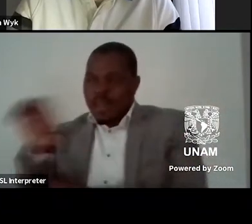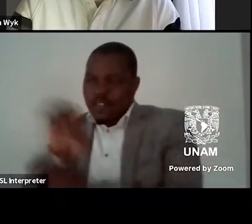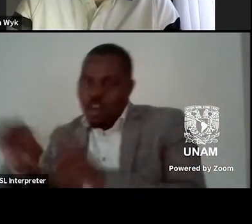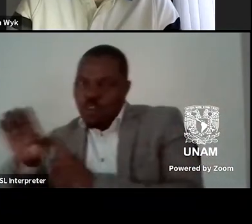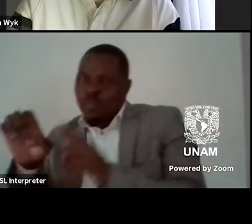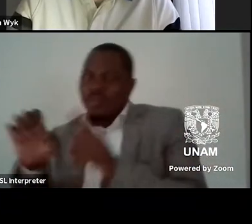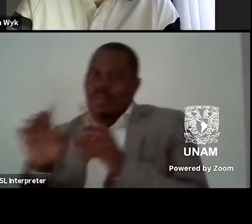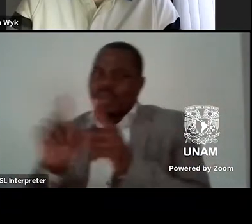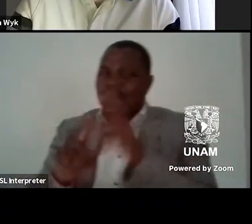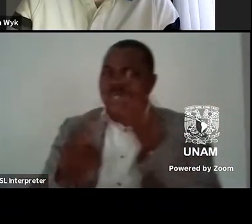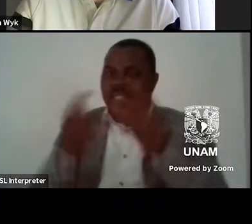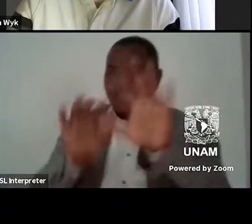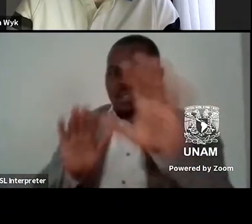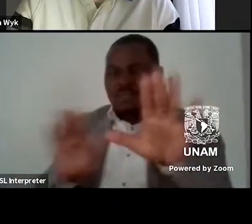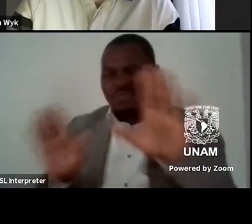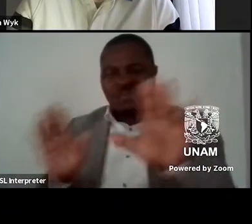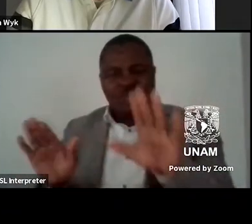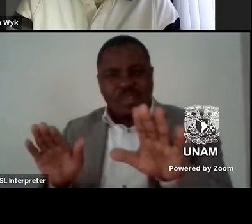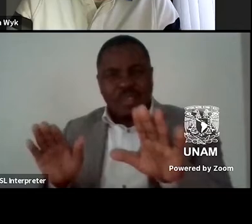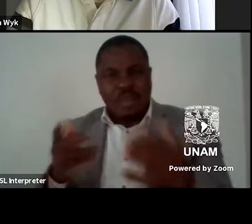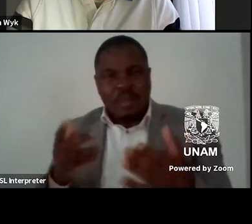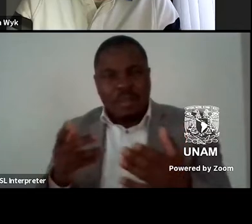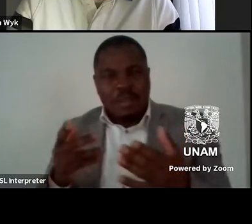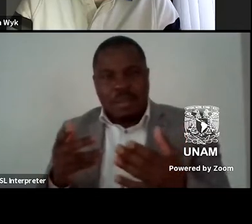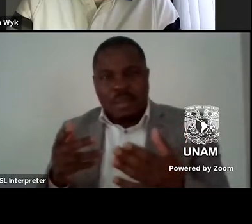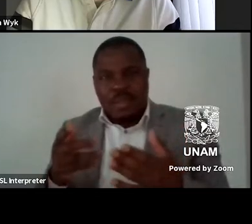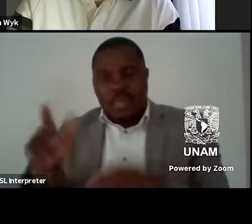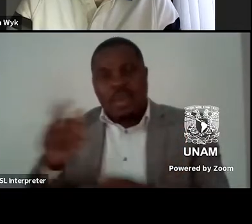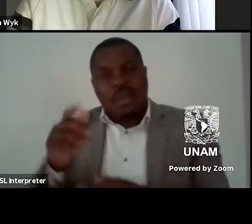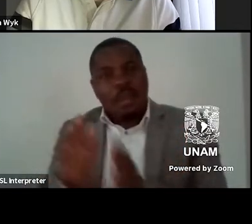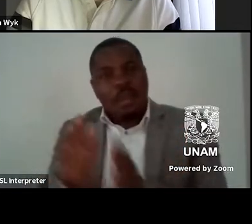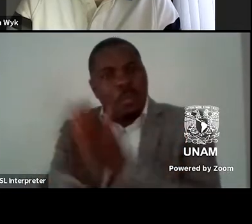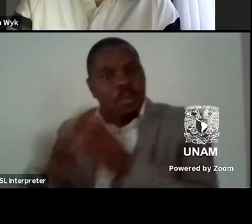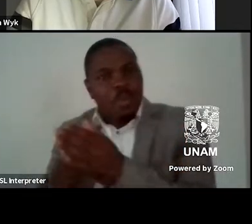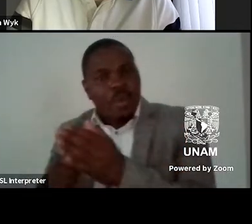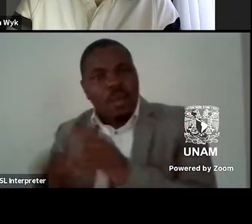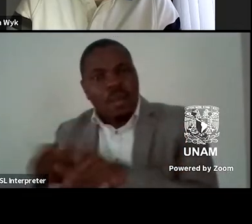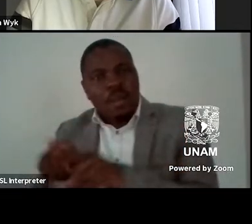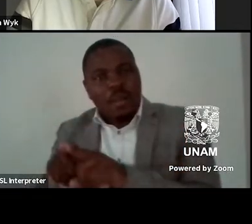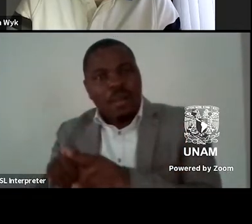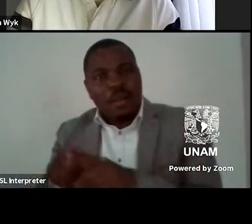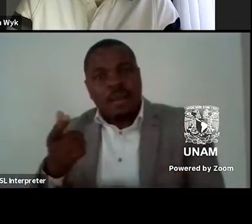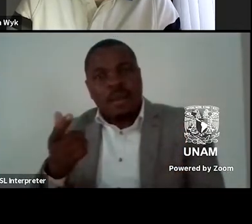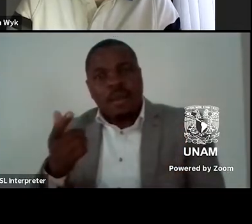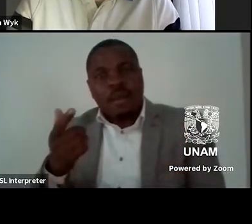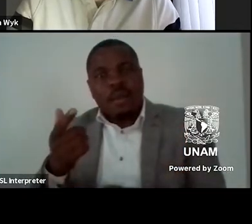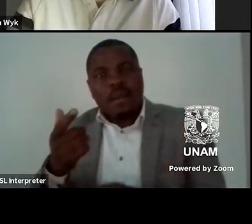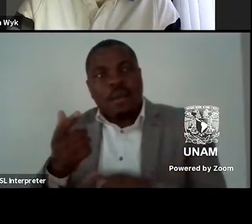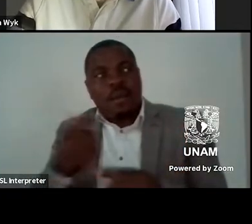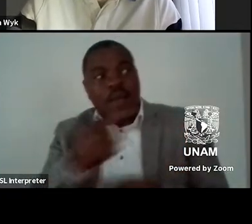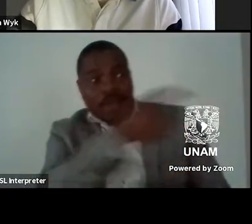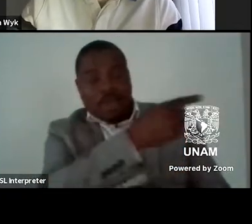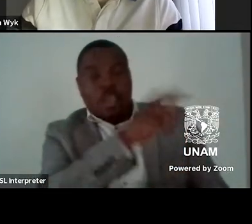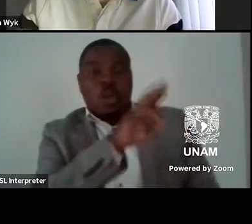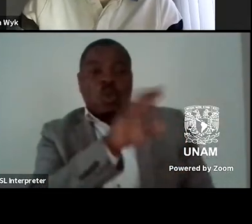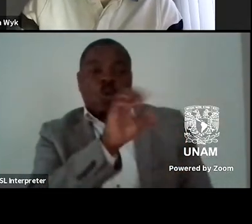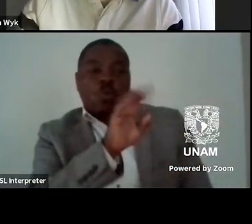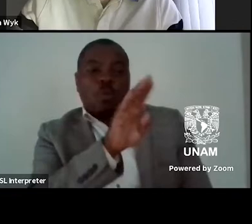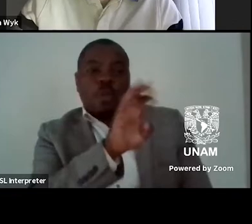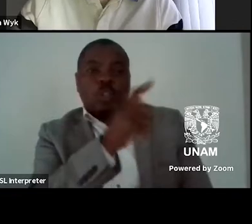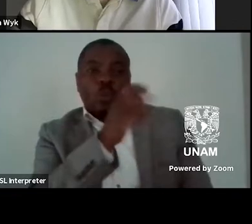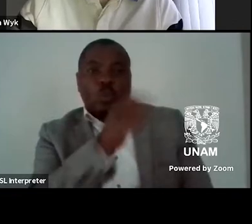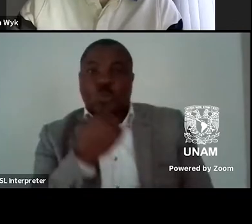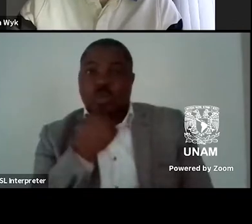the kind of novel that that emblematizes something of what Roberto is describing would you would you